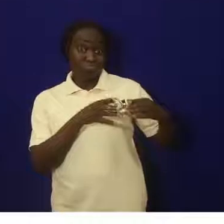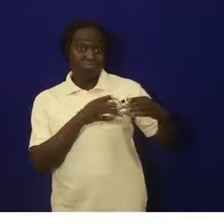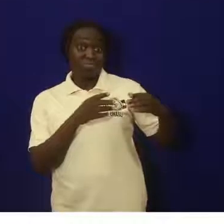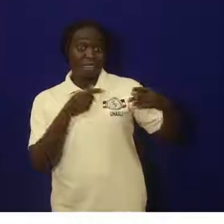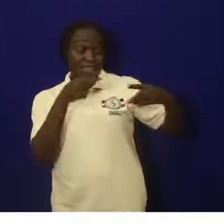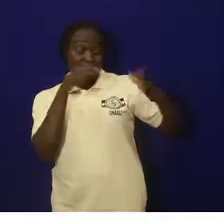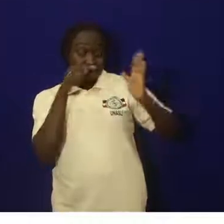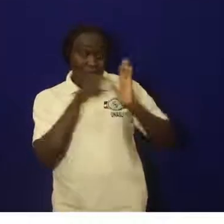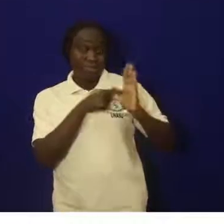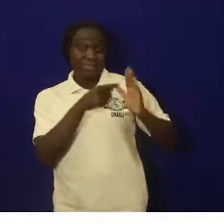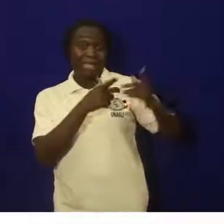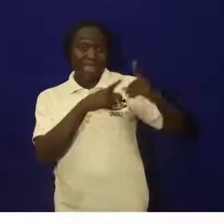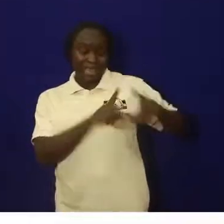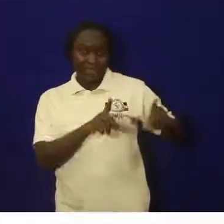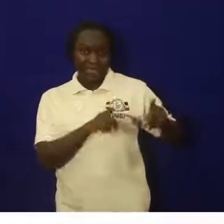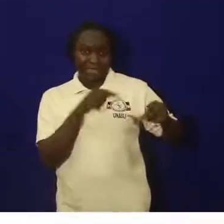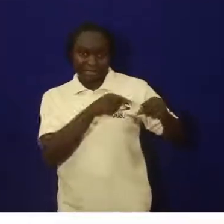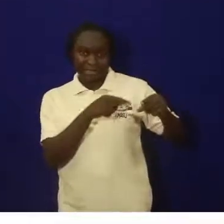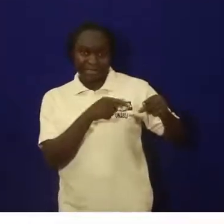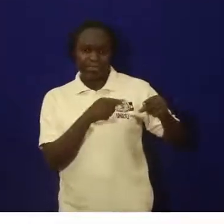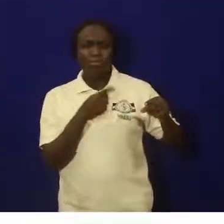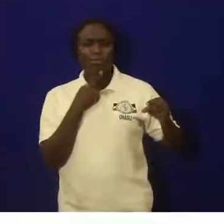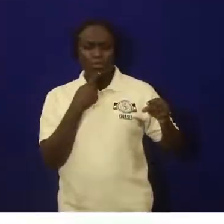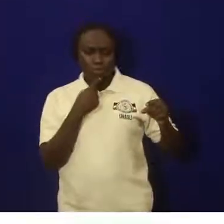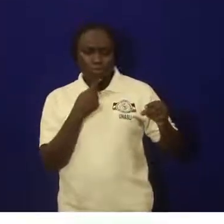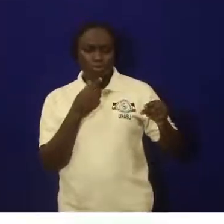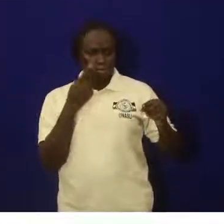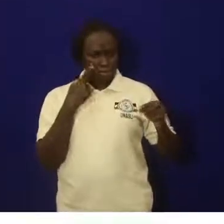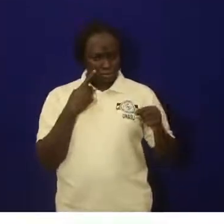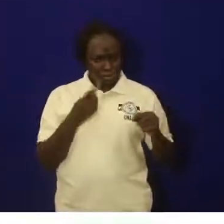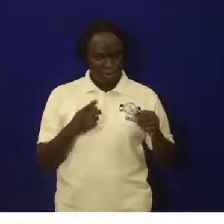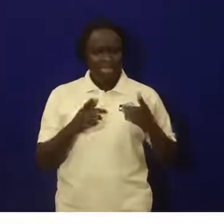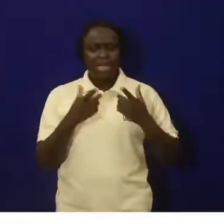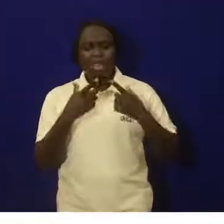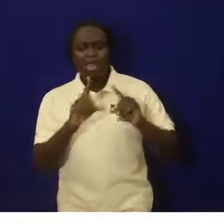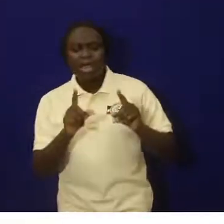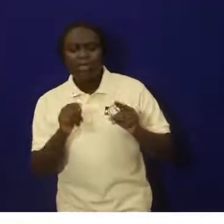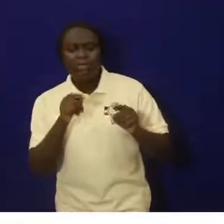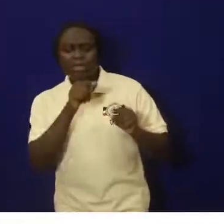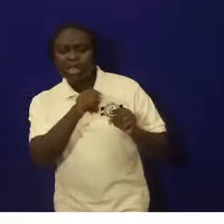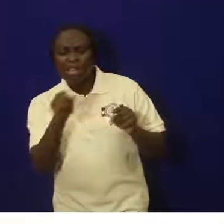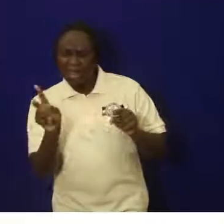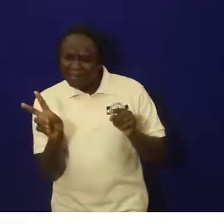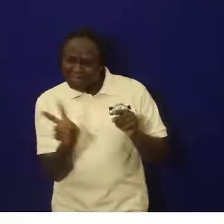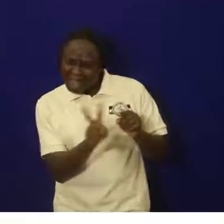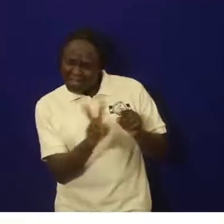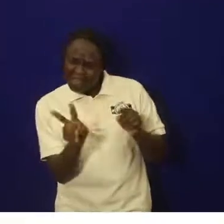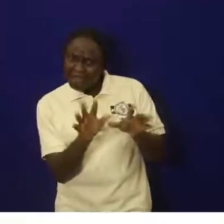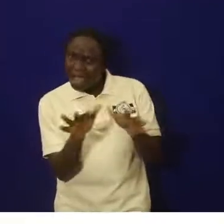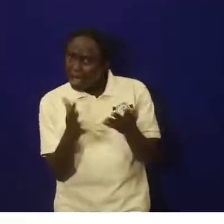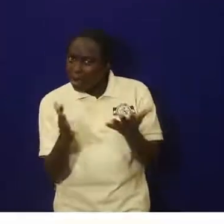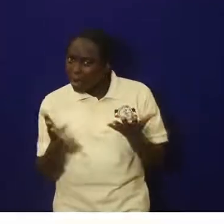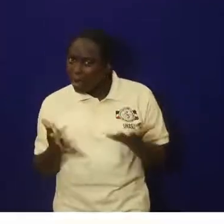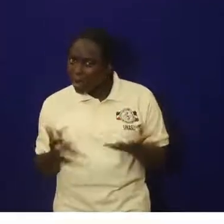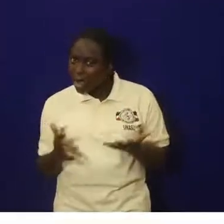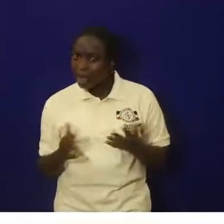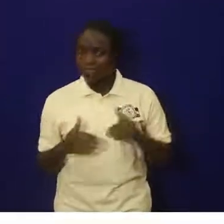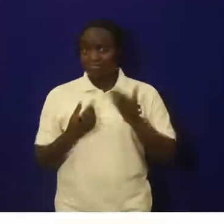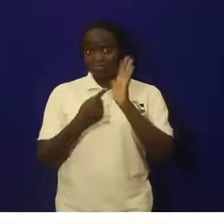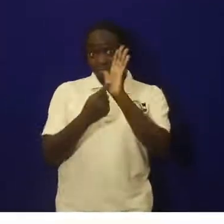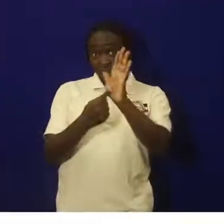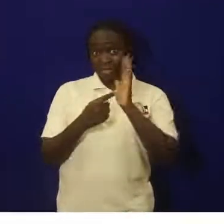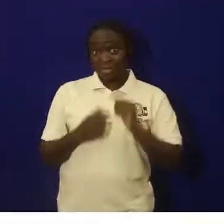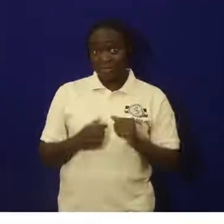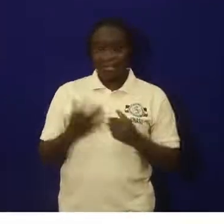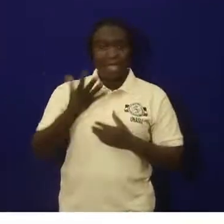history, we study the similarities in the different languages. For example, if you look at